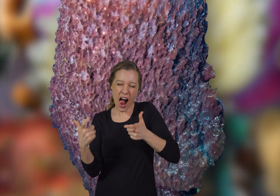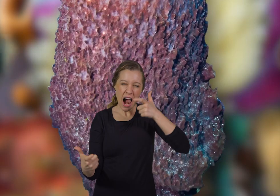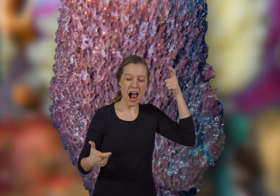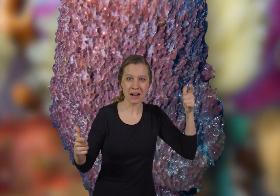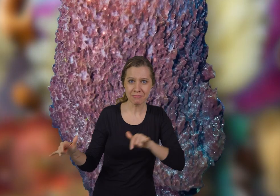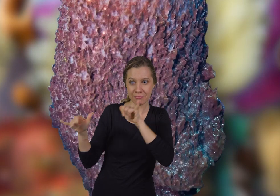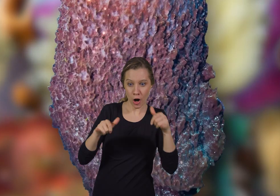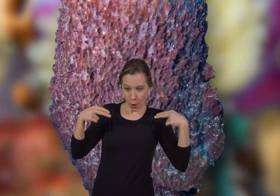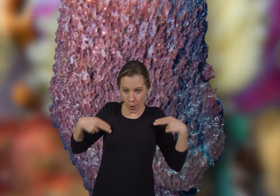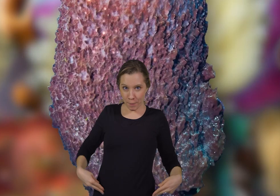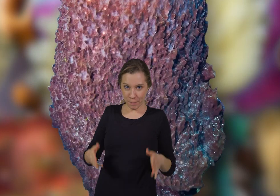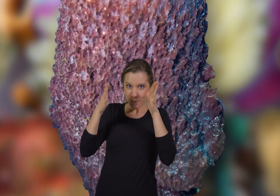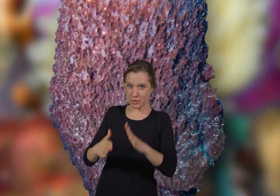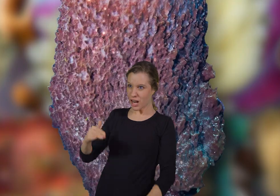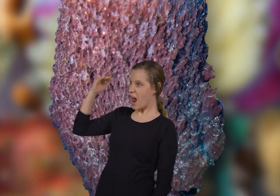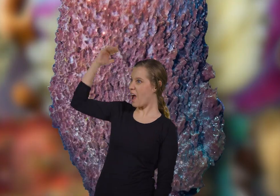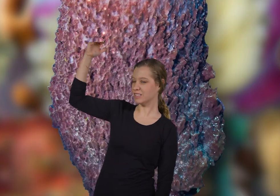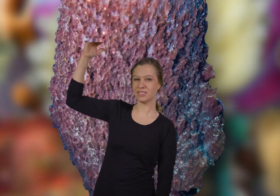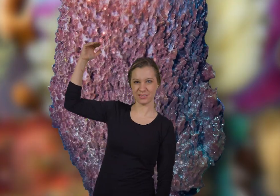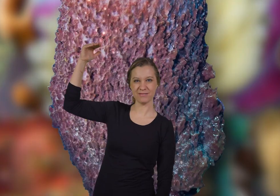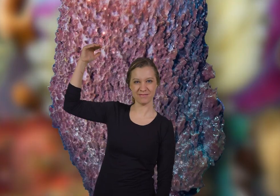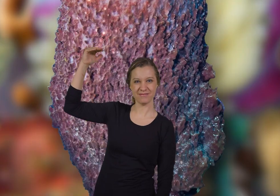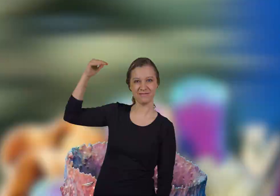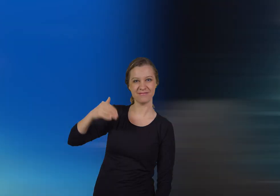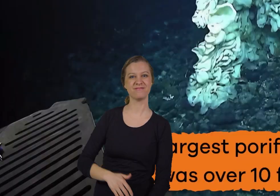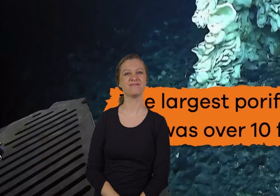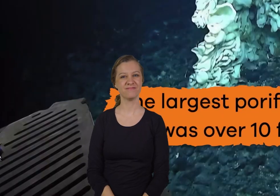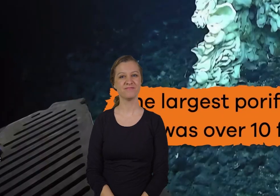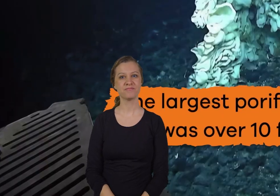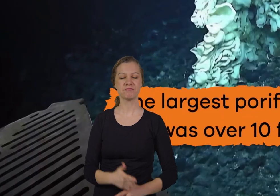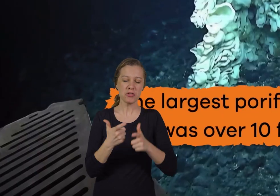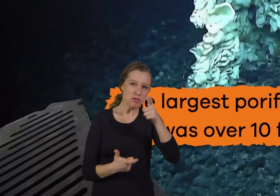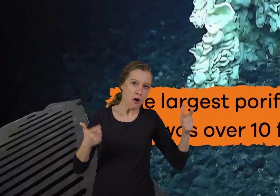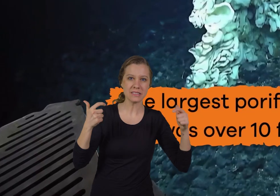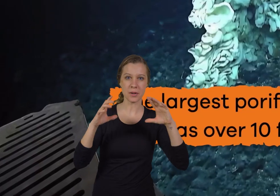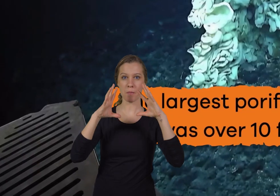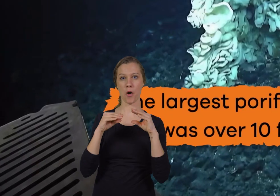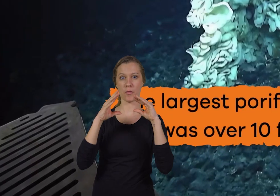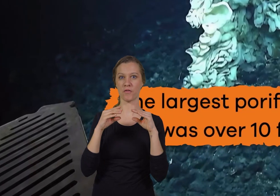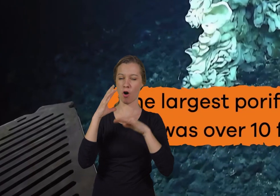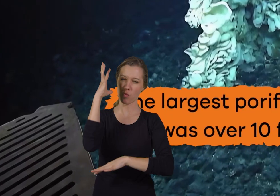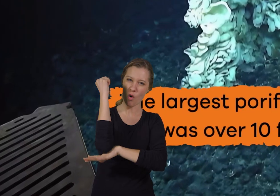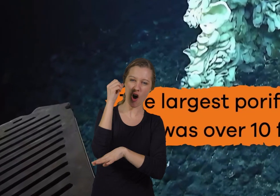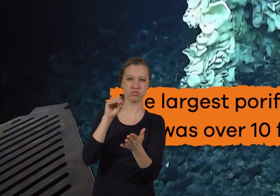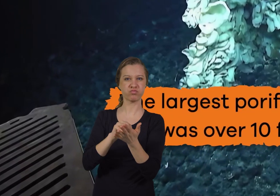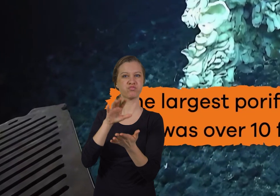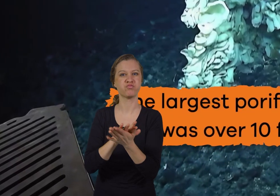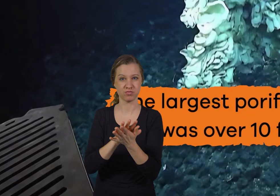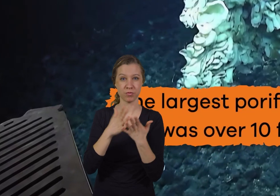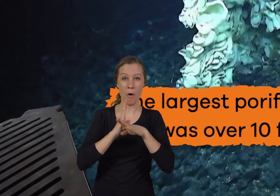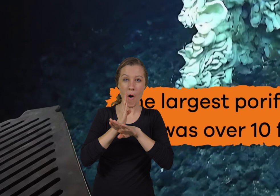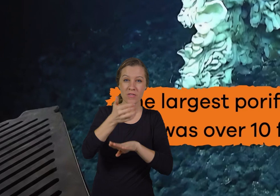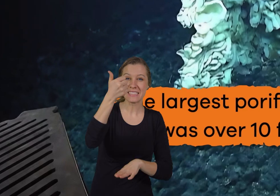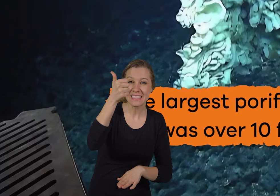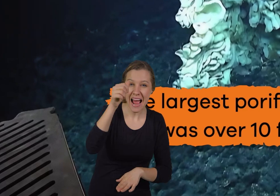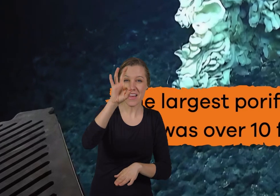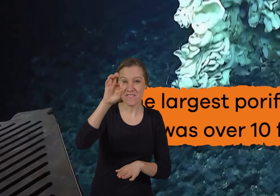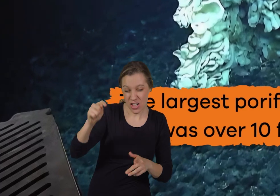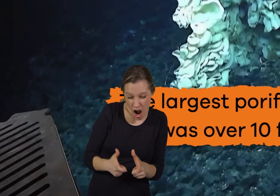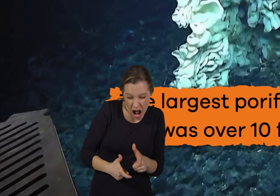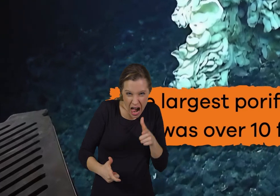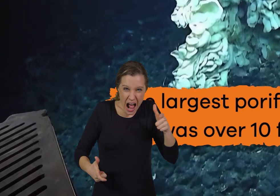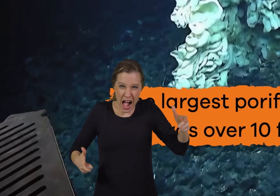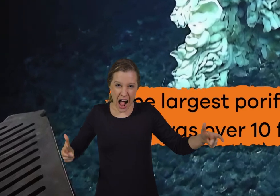while others are as big as a human. The largest Periphera on record was over 10 feet